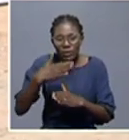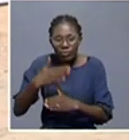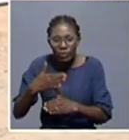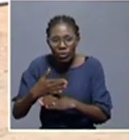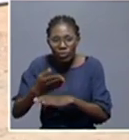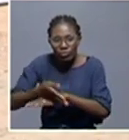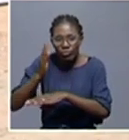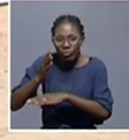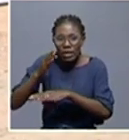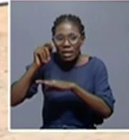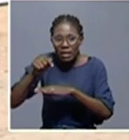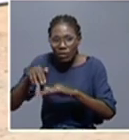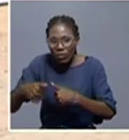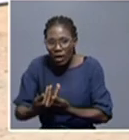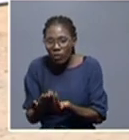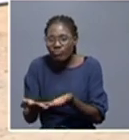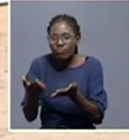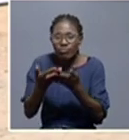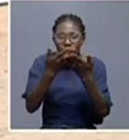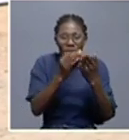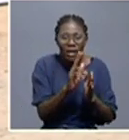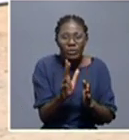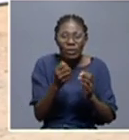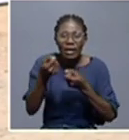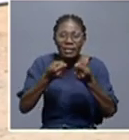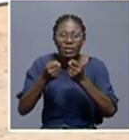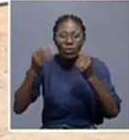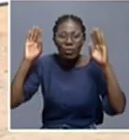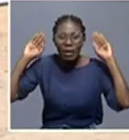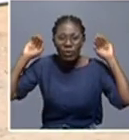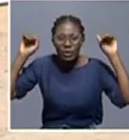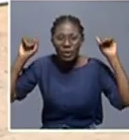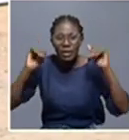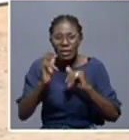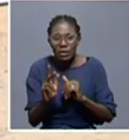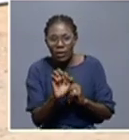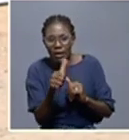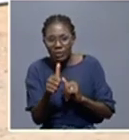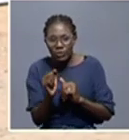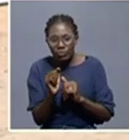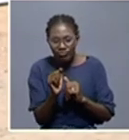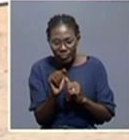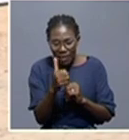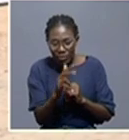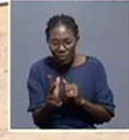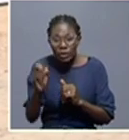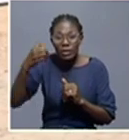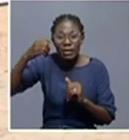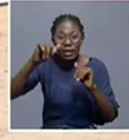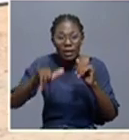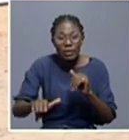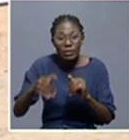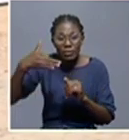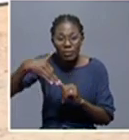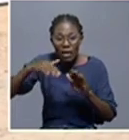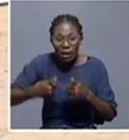especially the truck drivers and those that are traveling into and leaving Namibia, something that will even better